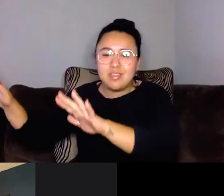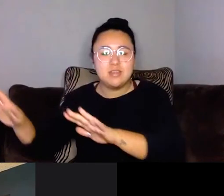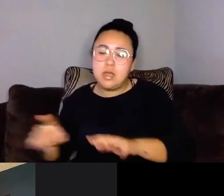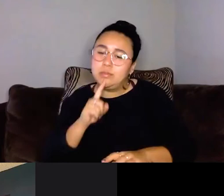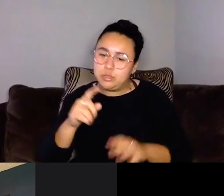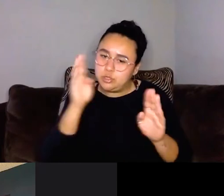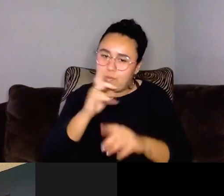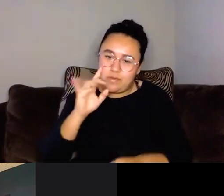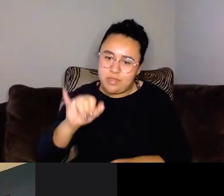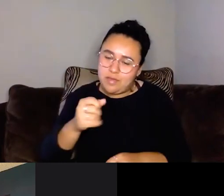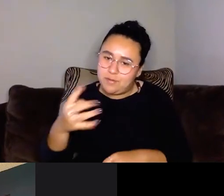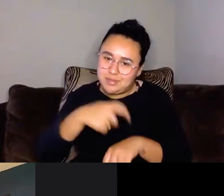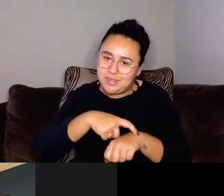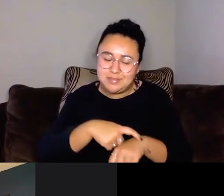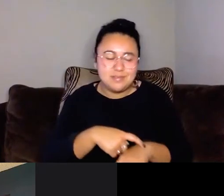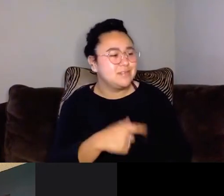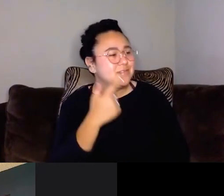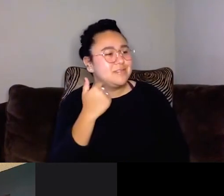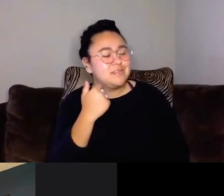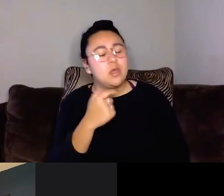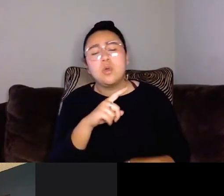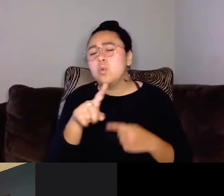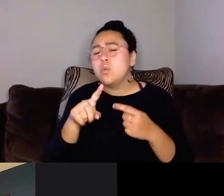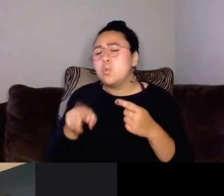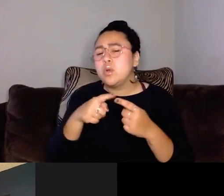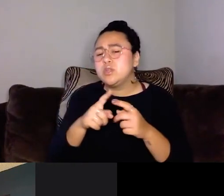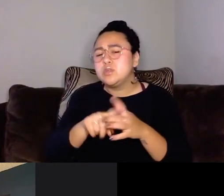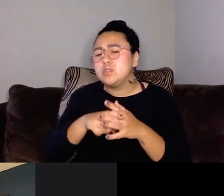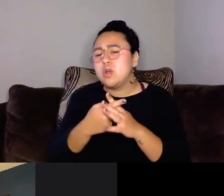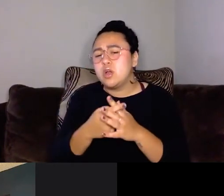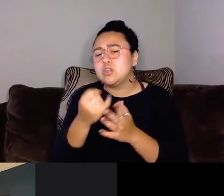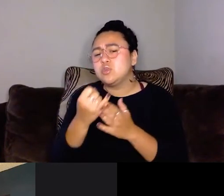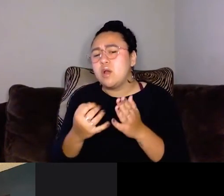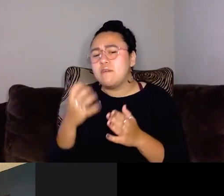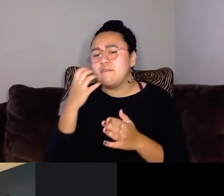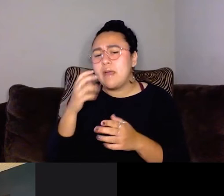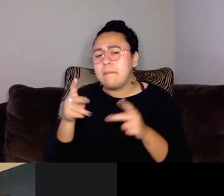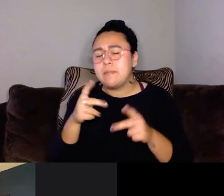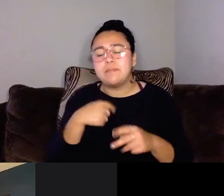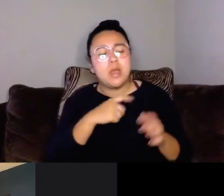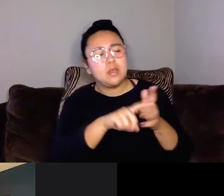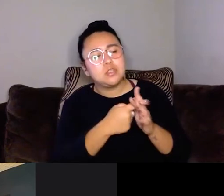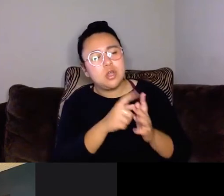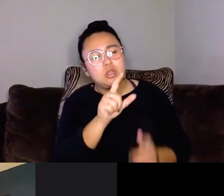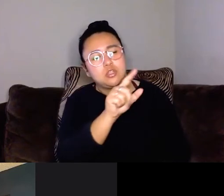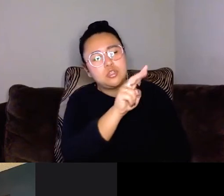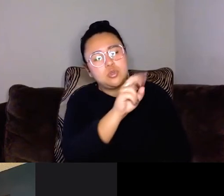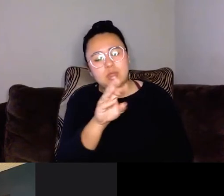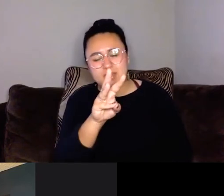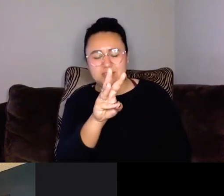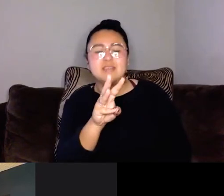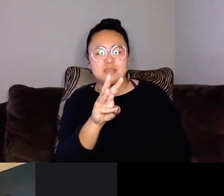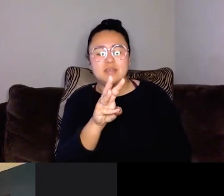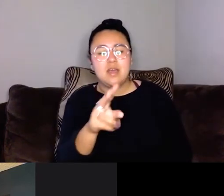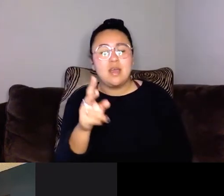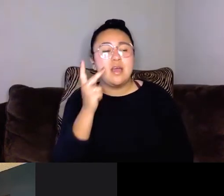When did you start to draw FAT people? I started specifically in 2006. Um, I